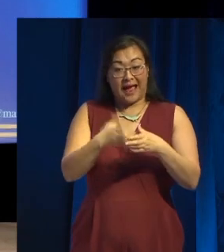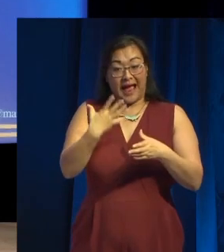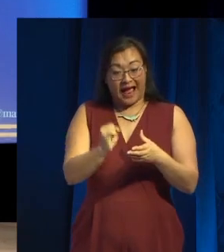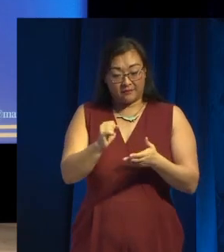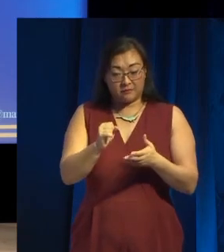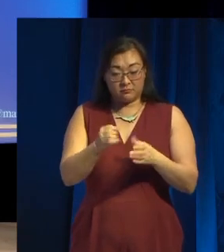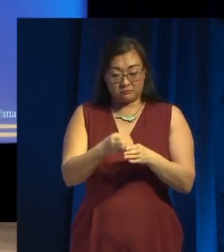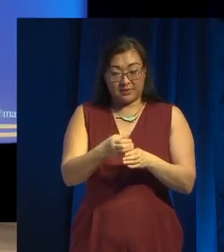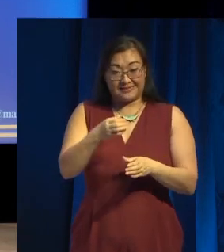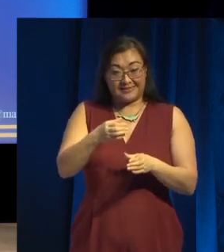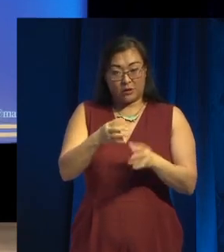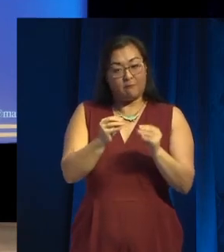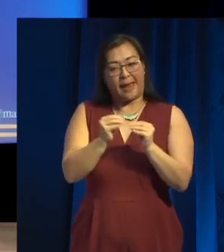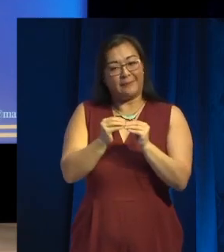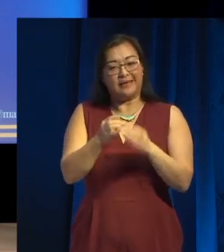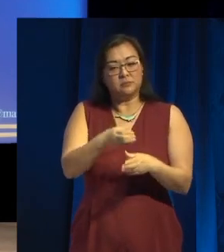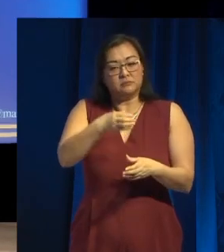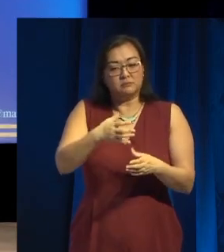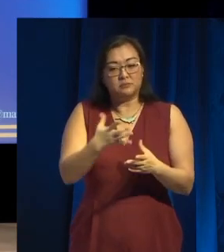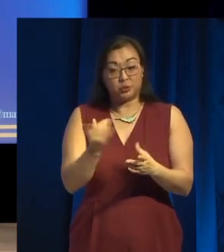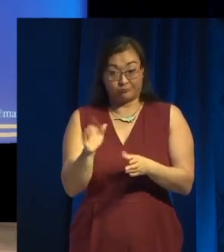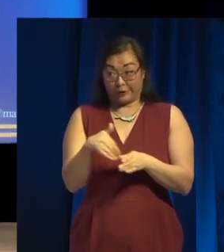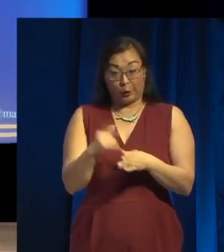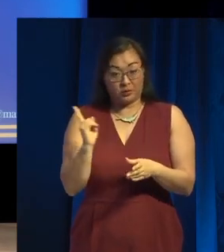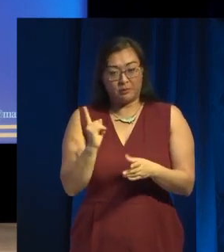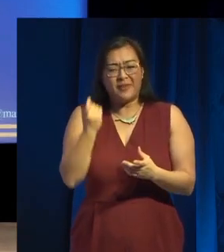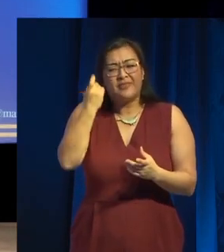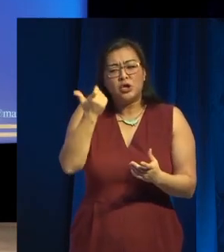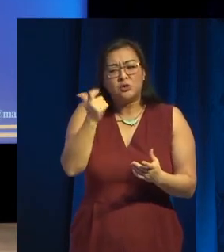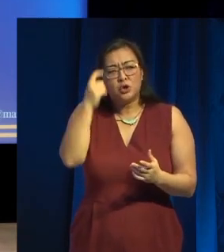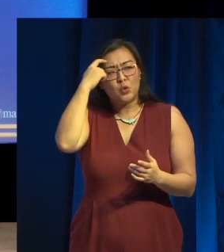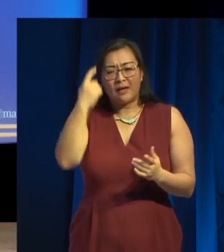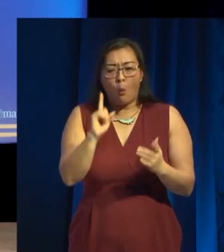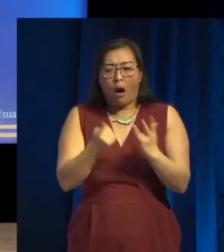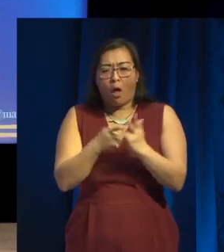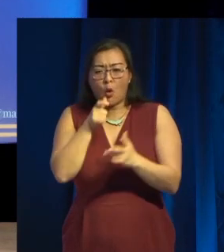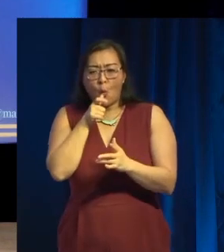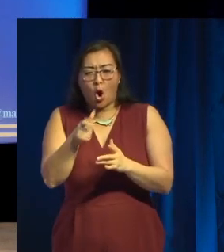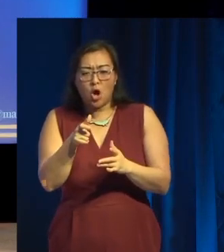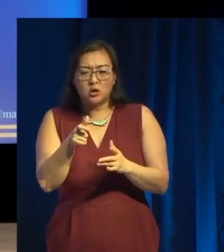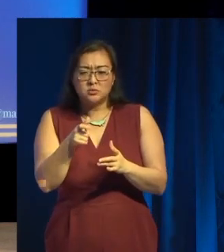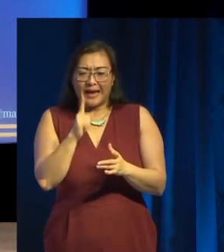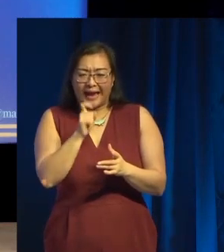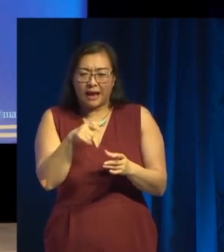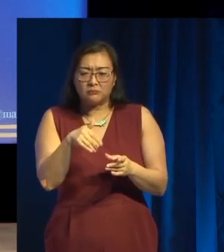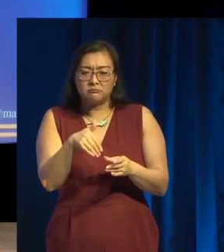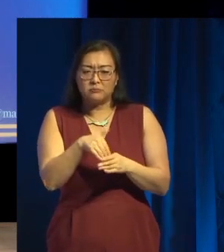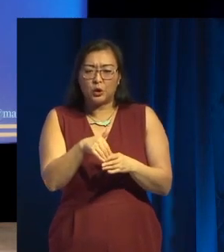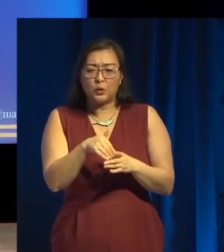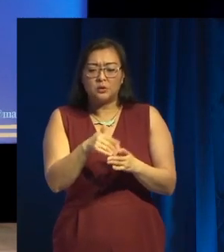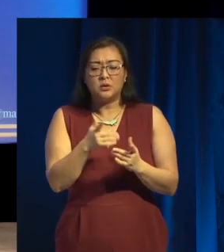variation of baked beans. Words, homophones, it has no chance of that. Alexa gets that wrong,